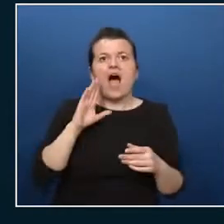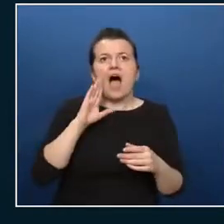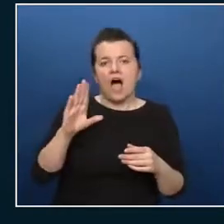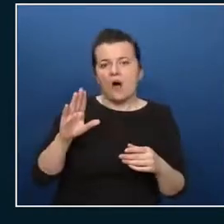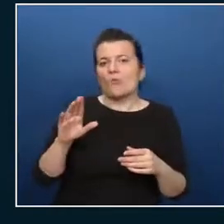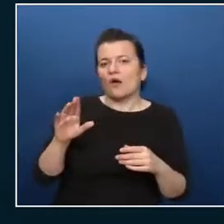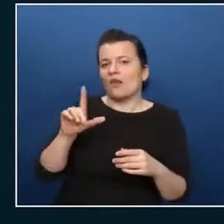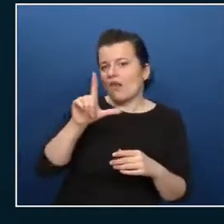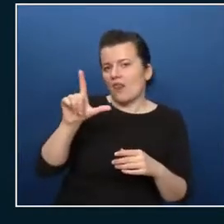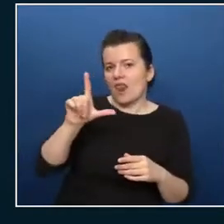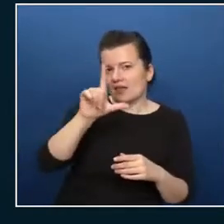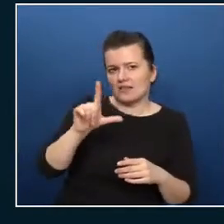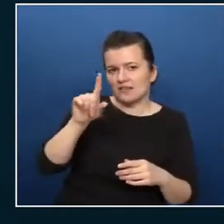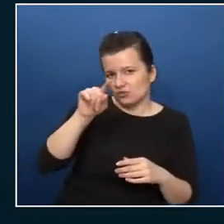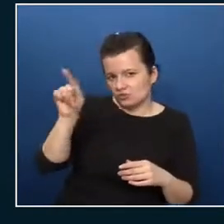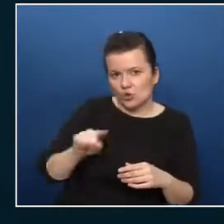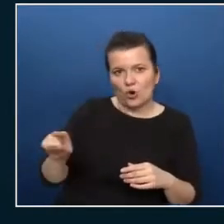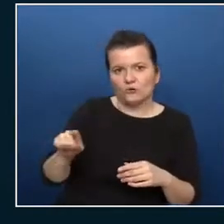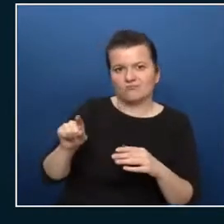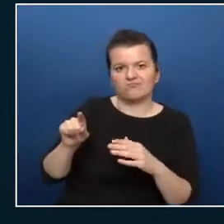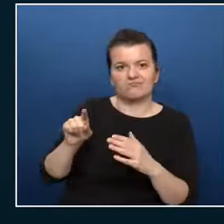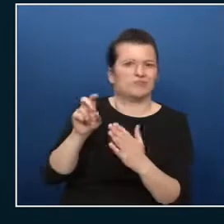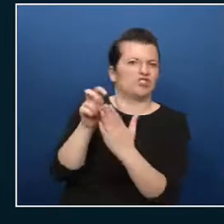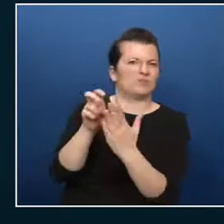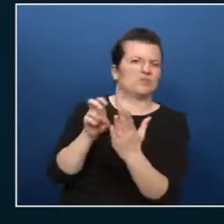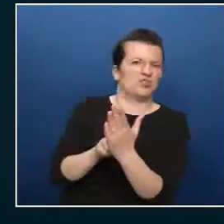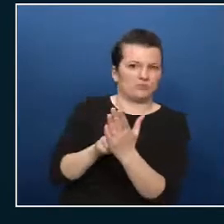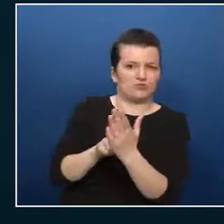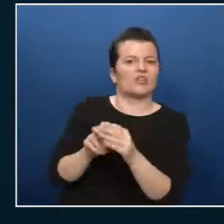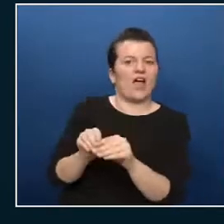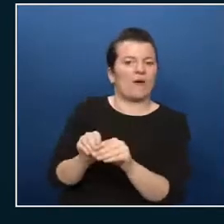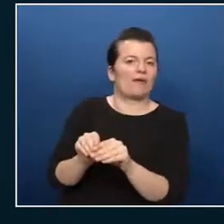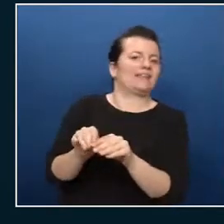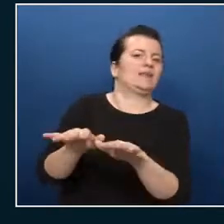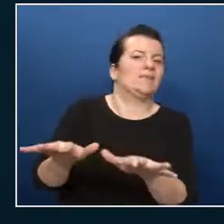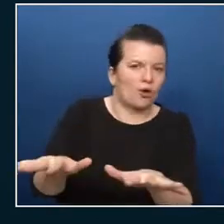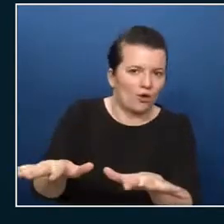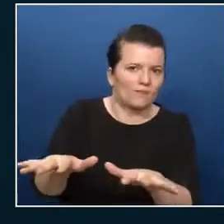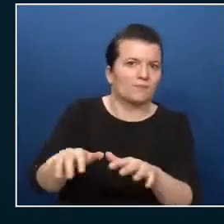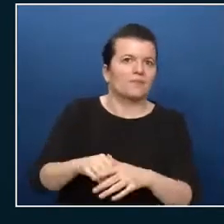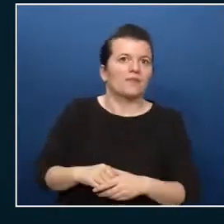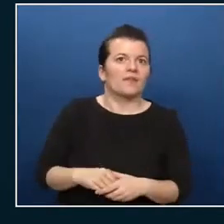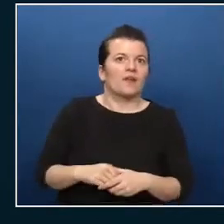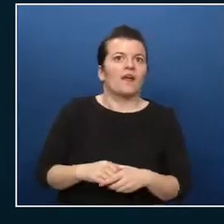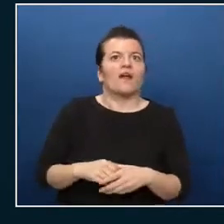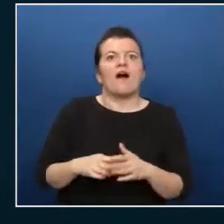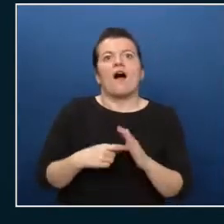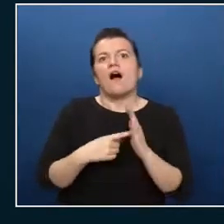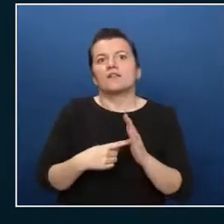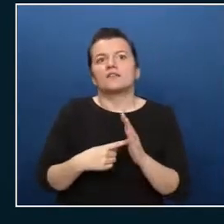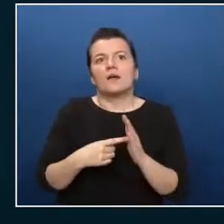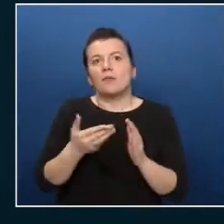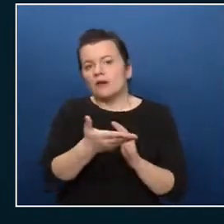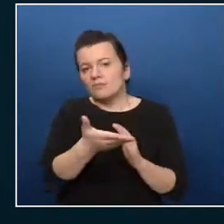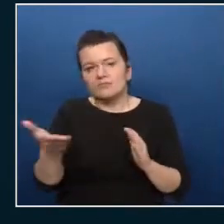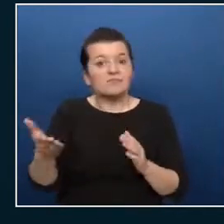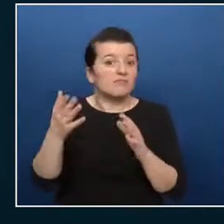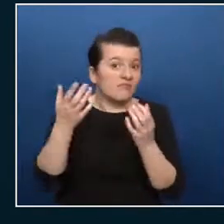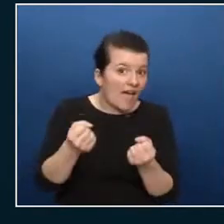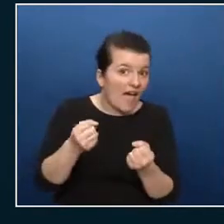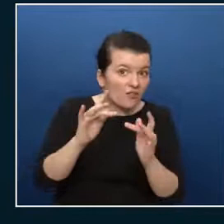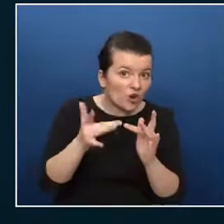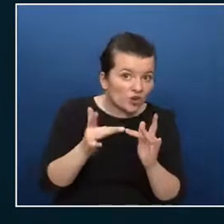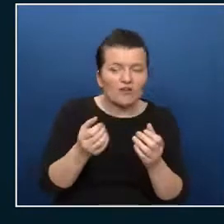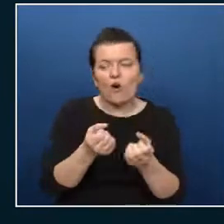and and these landing zone subscriptions based on the requirements if they need like on premise or hybrid connectivity or whatever